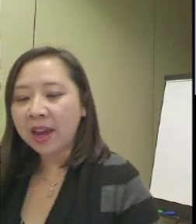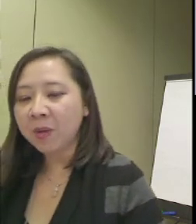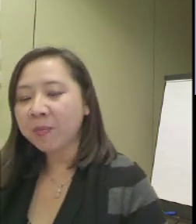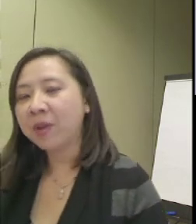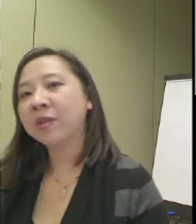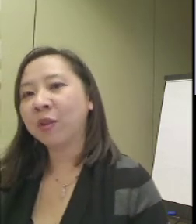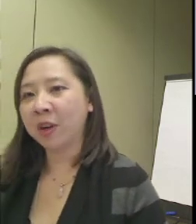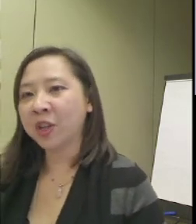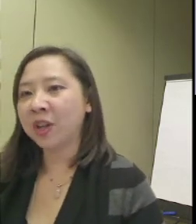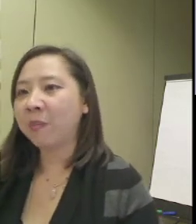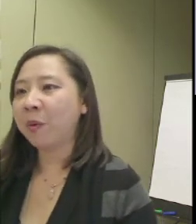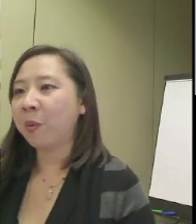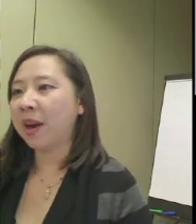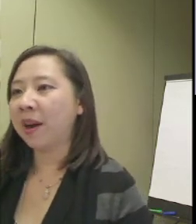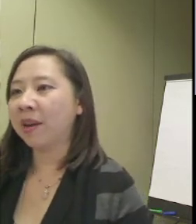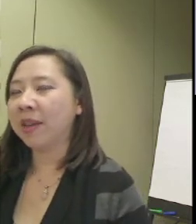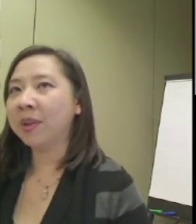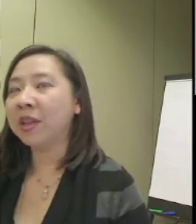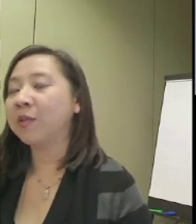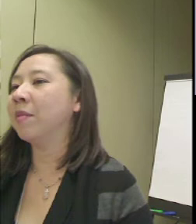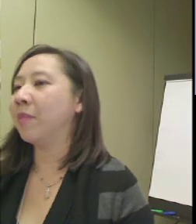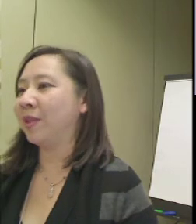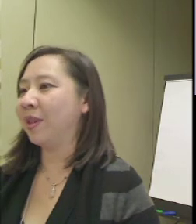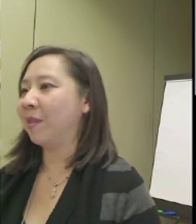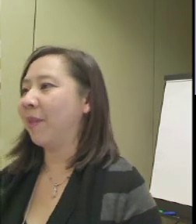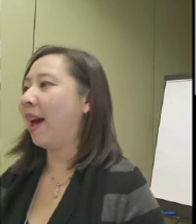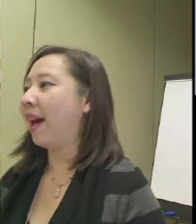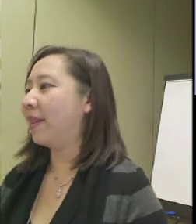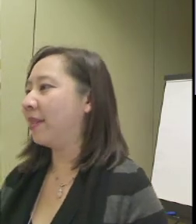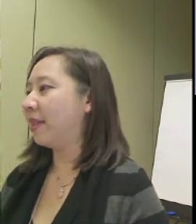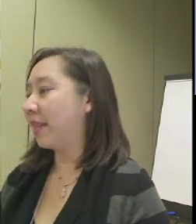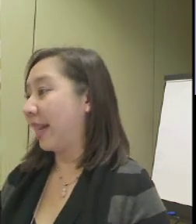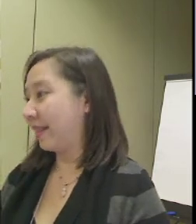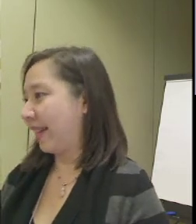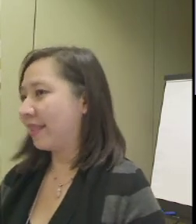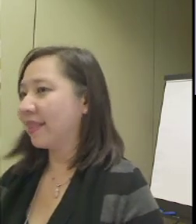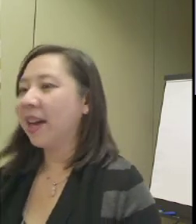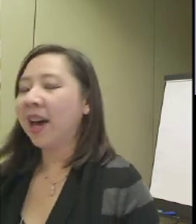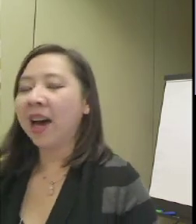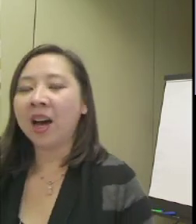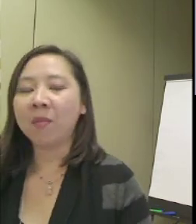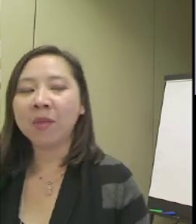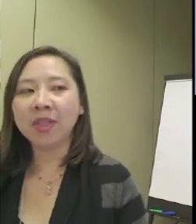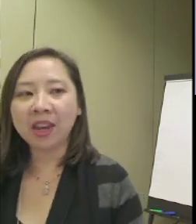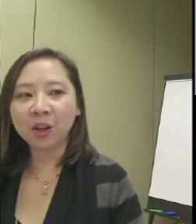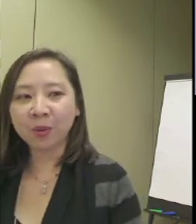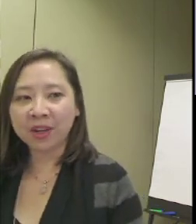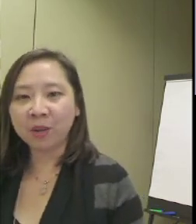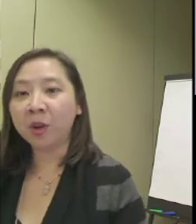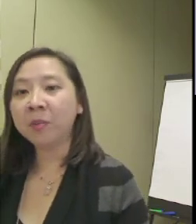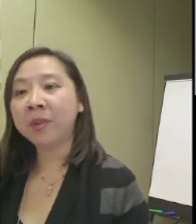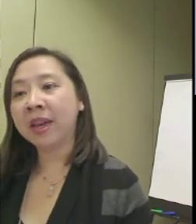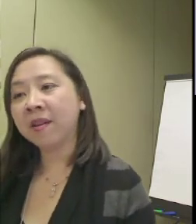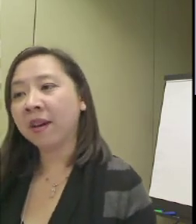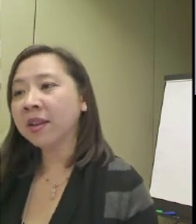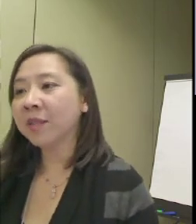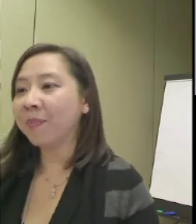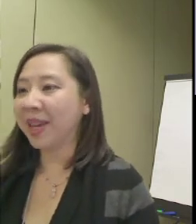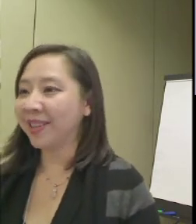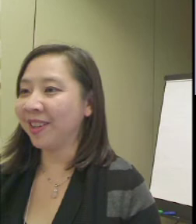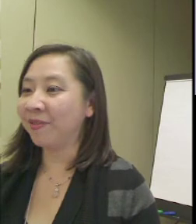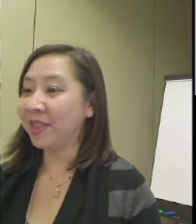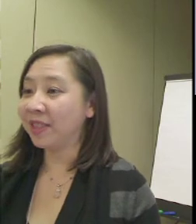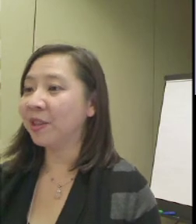they proposed a workshop where they would use the museum as the test case. They created role-playing